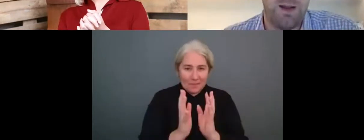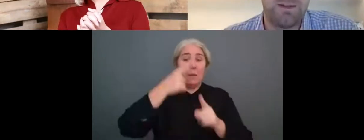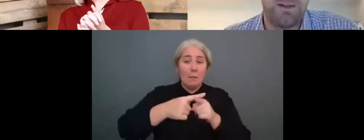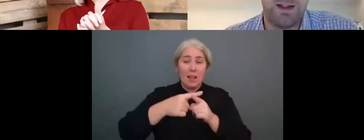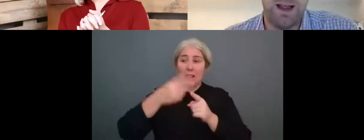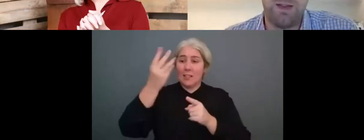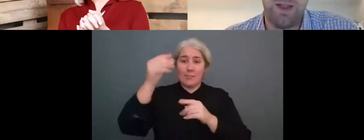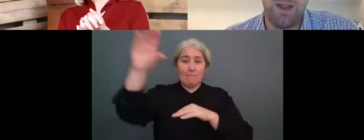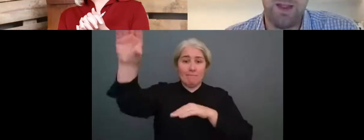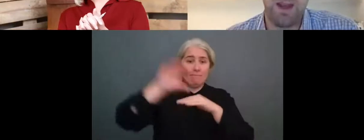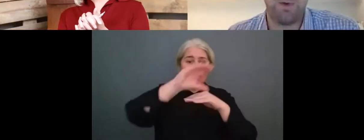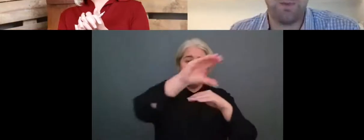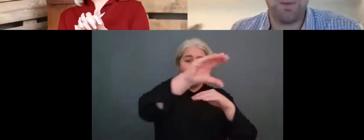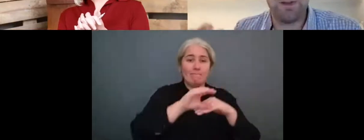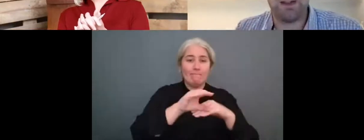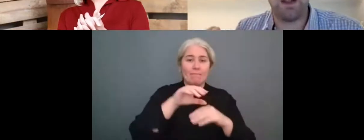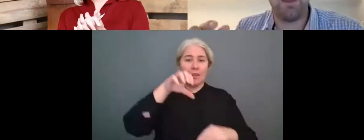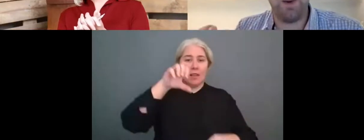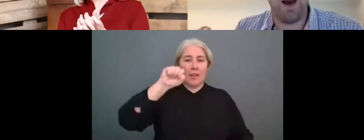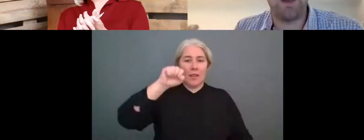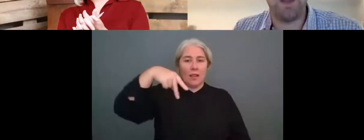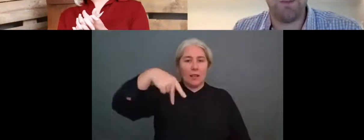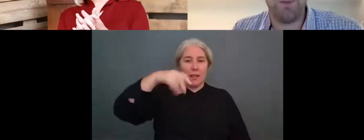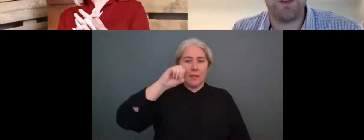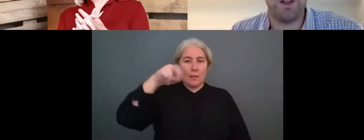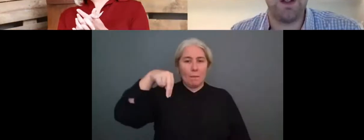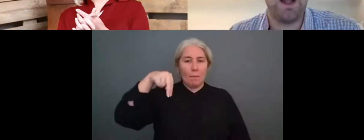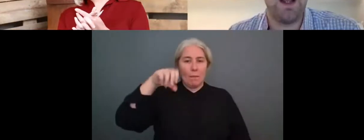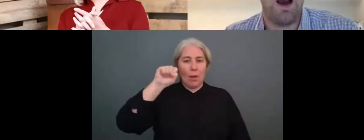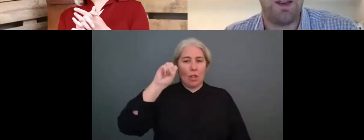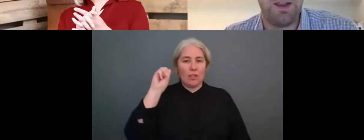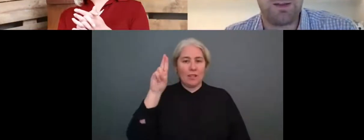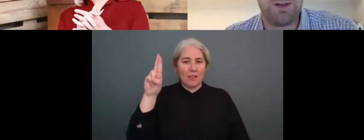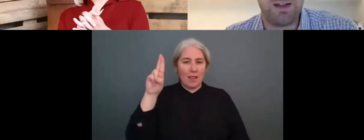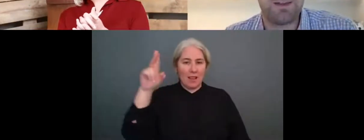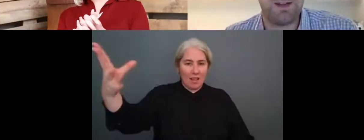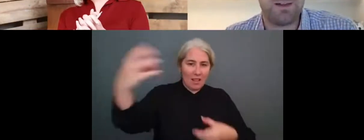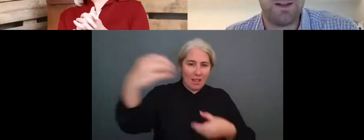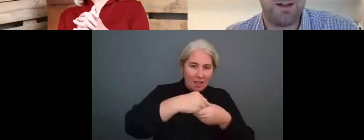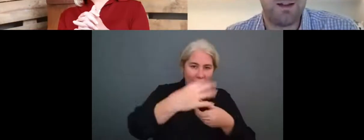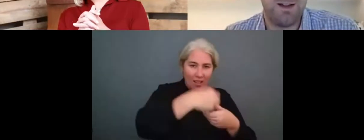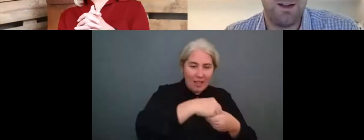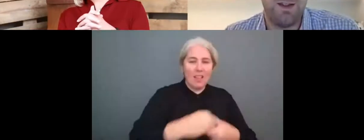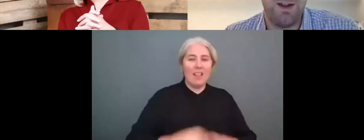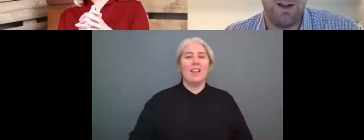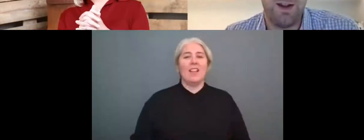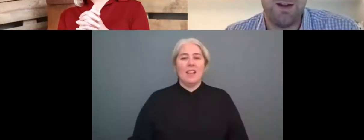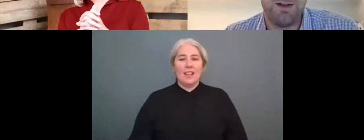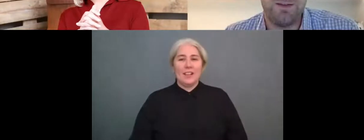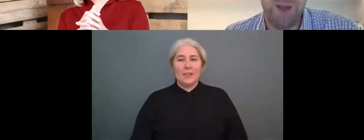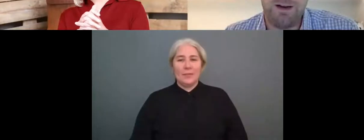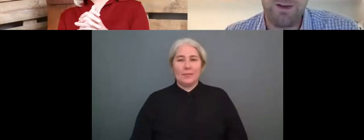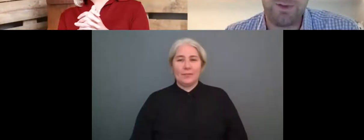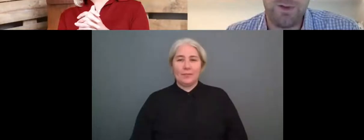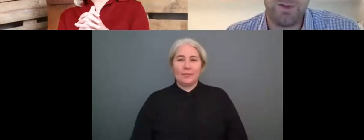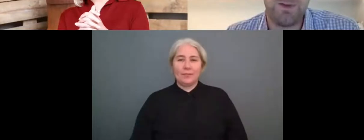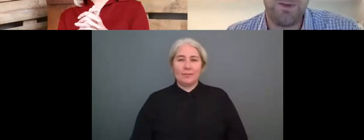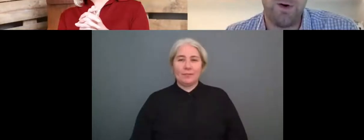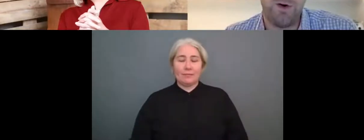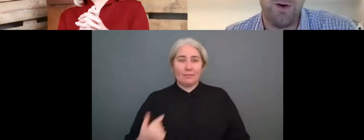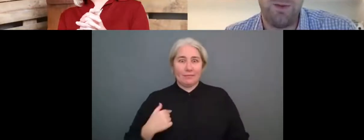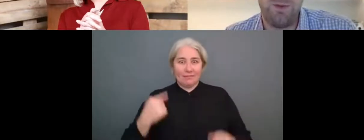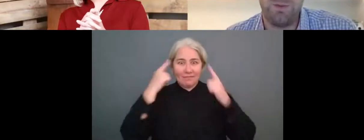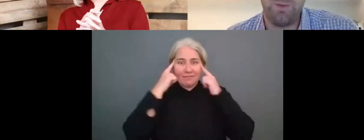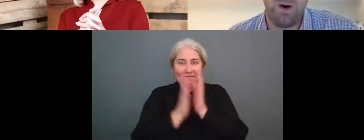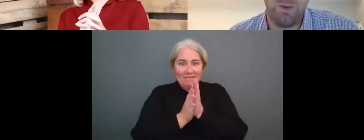uh, and seeing how they would help on particular parts of that mission. And I think it's really exciting that Paris 2024,